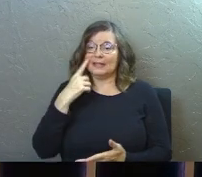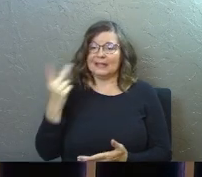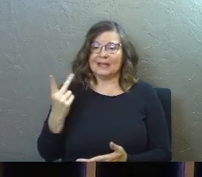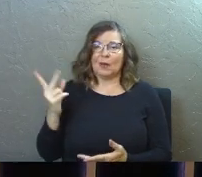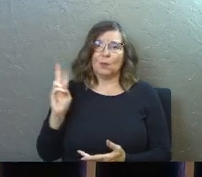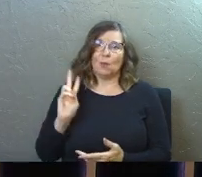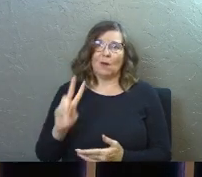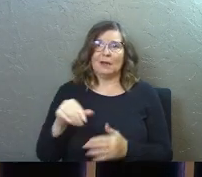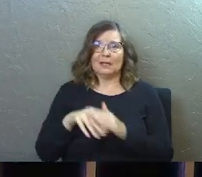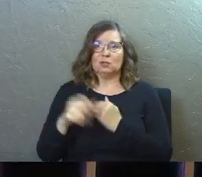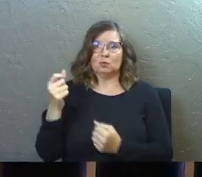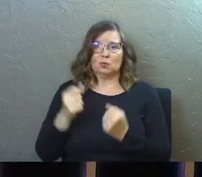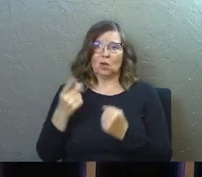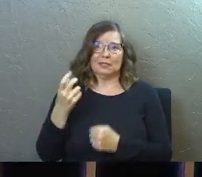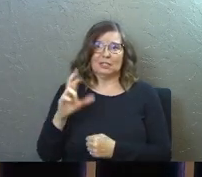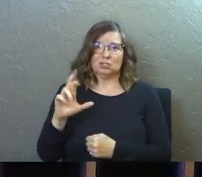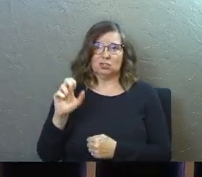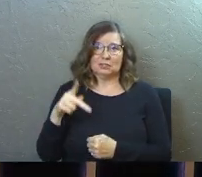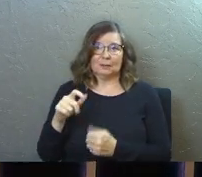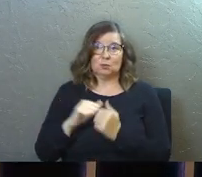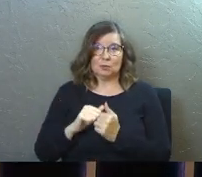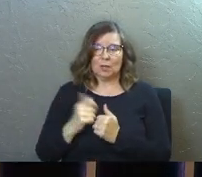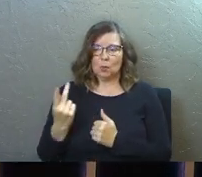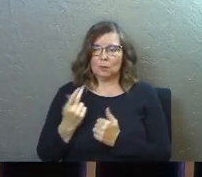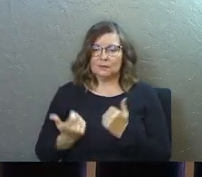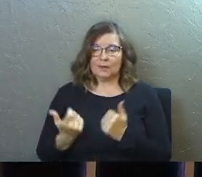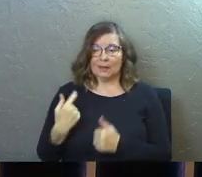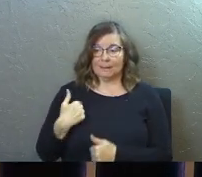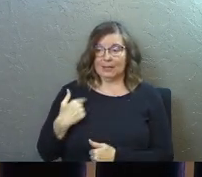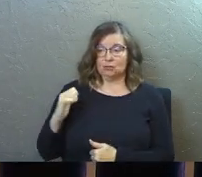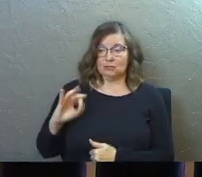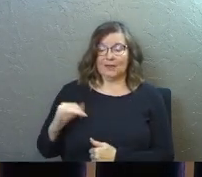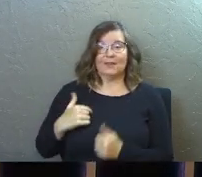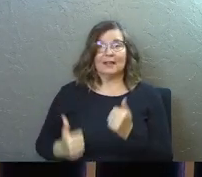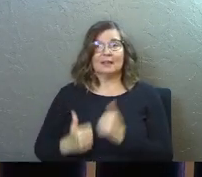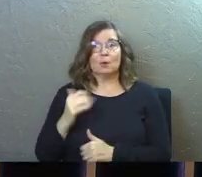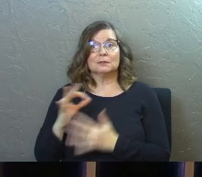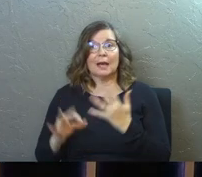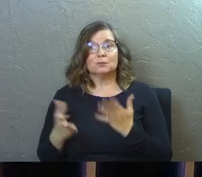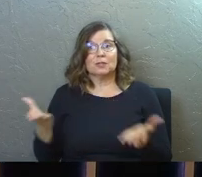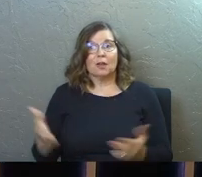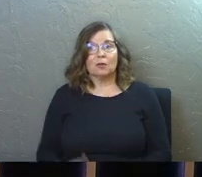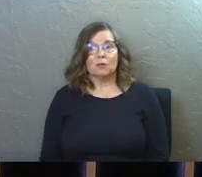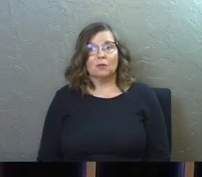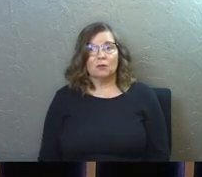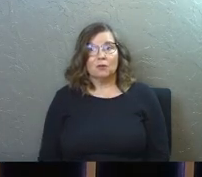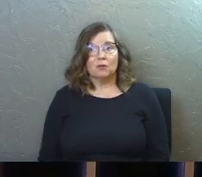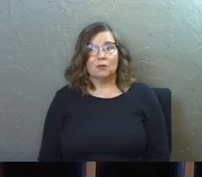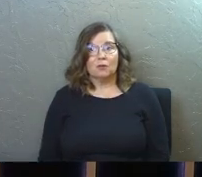Like he and I walked into a car dealership together. Which of us two, me or Jeff, has the most options there?